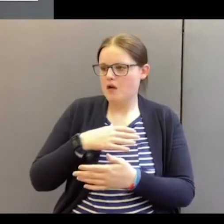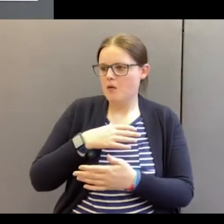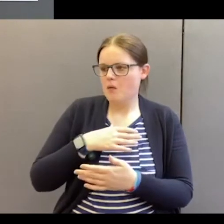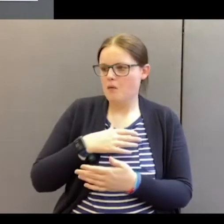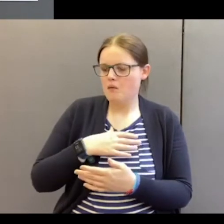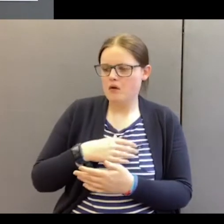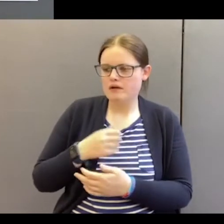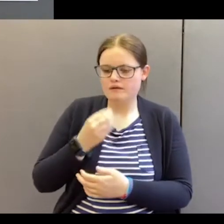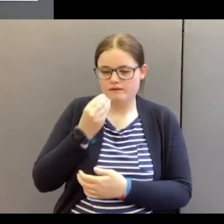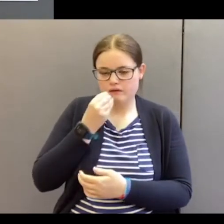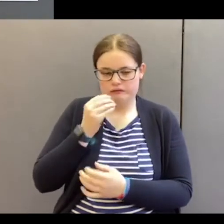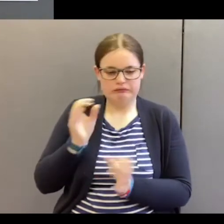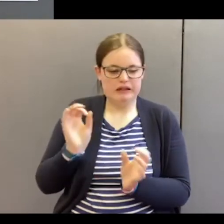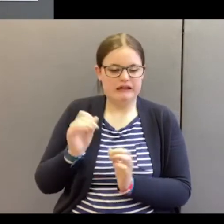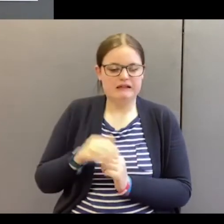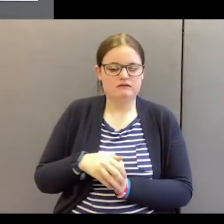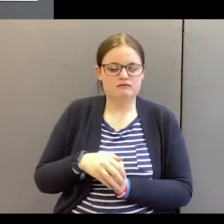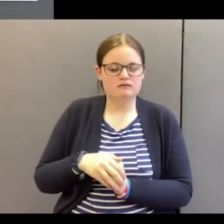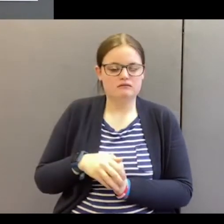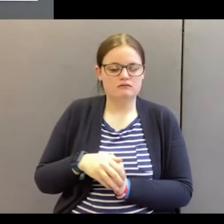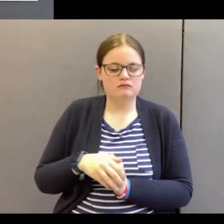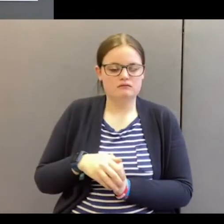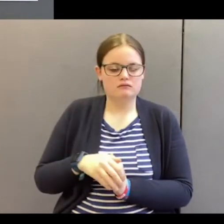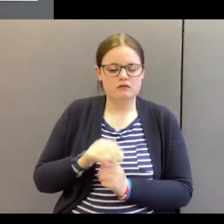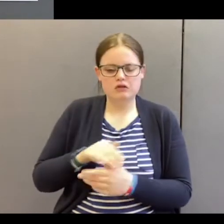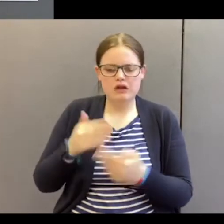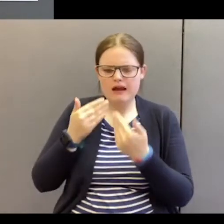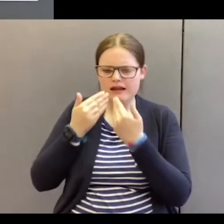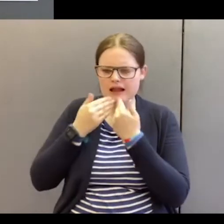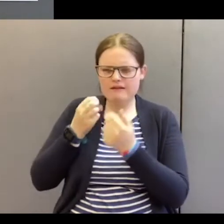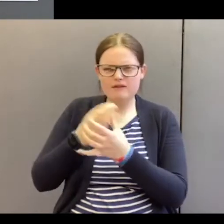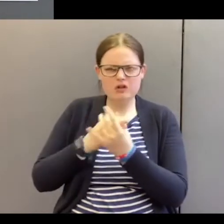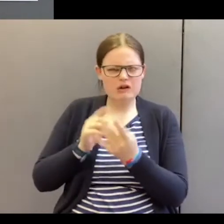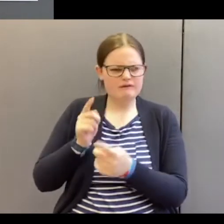food. No thanks to God.